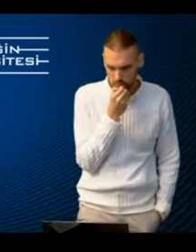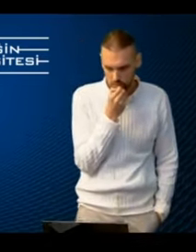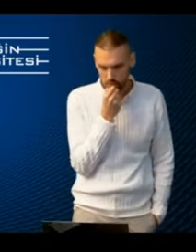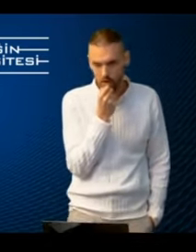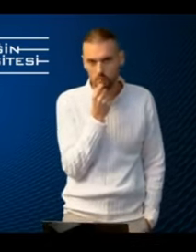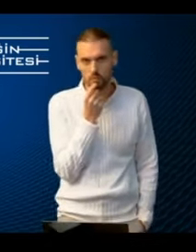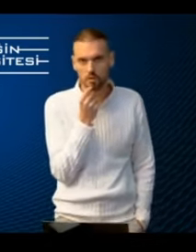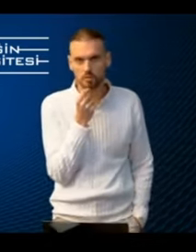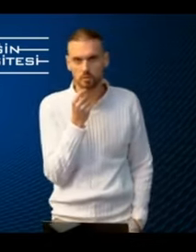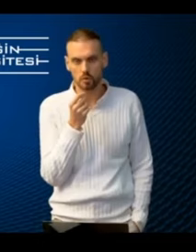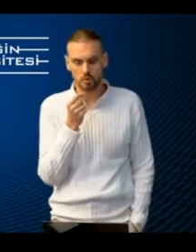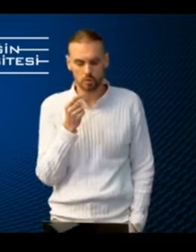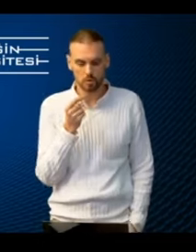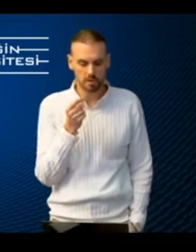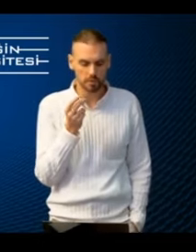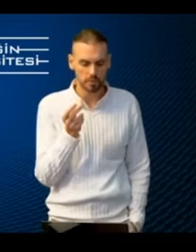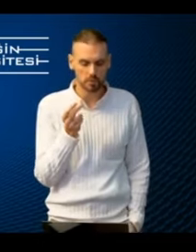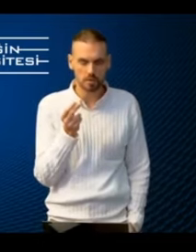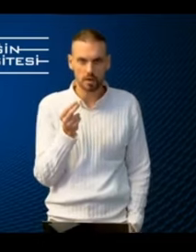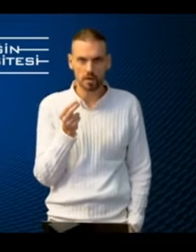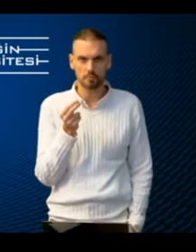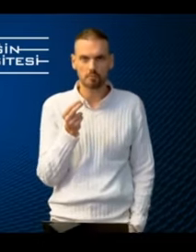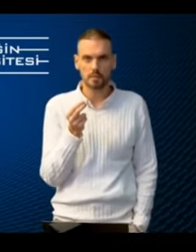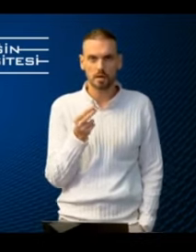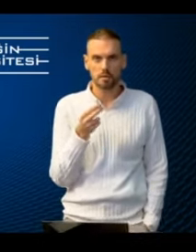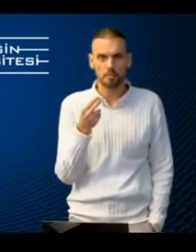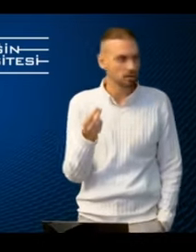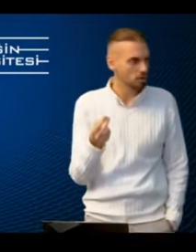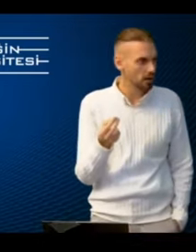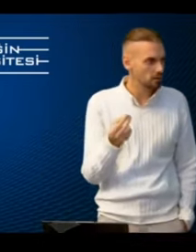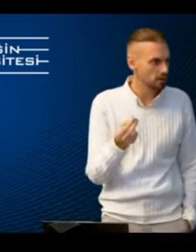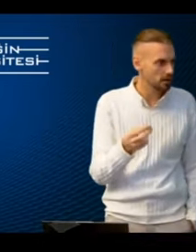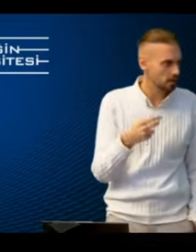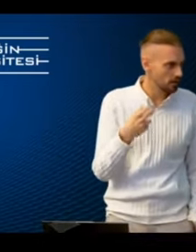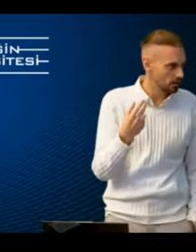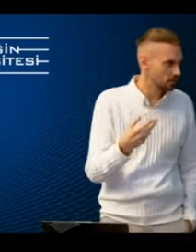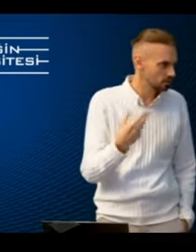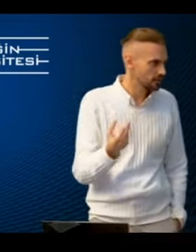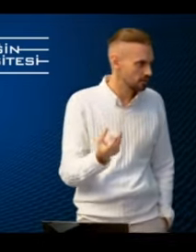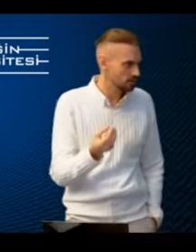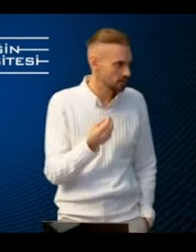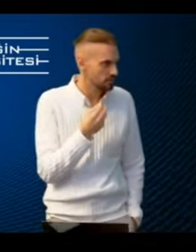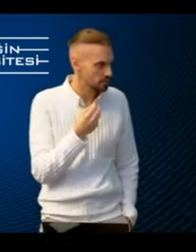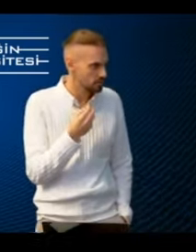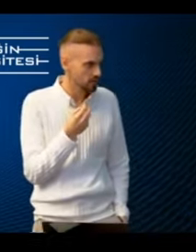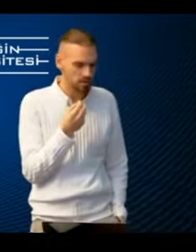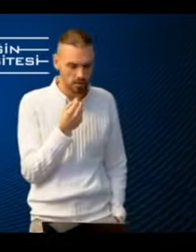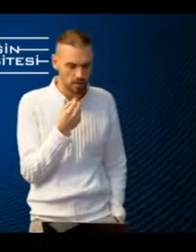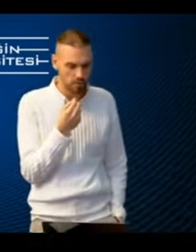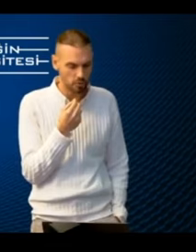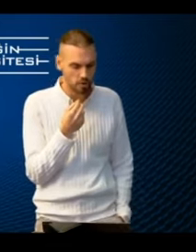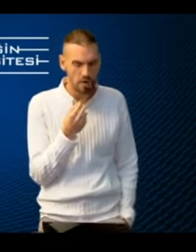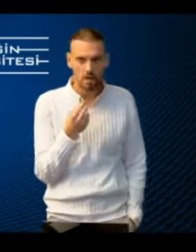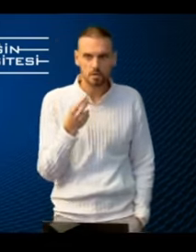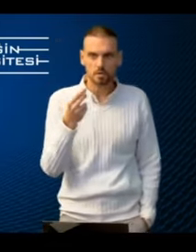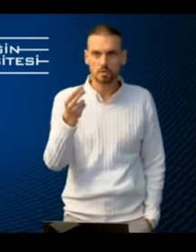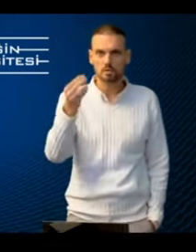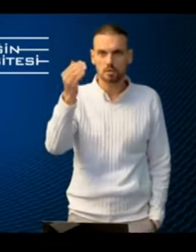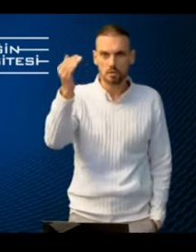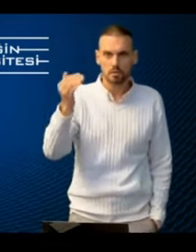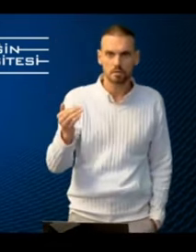how we worked for for example using um bancoma and an automated teller machine at an airport